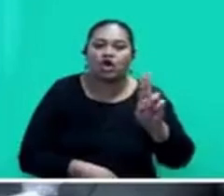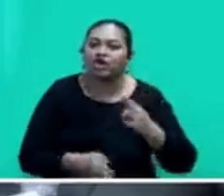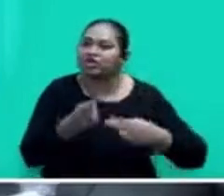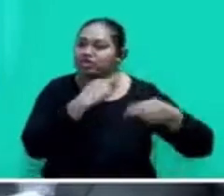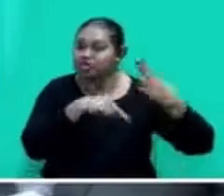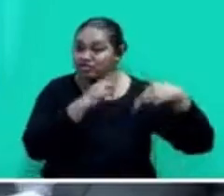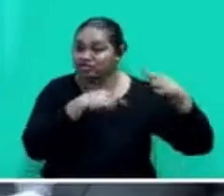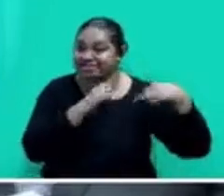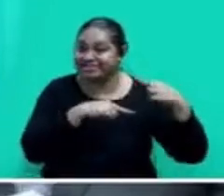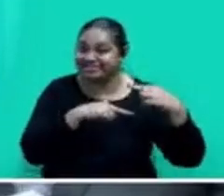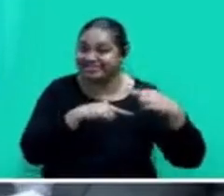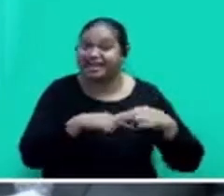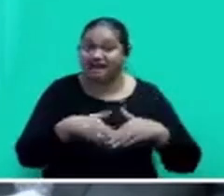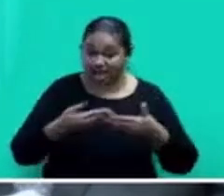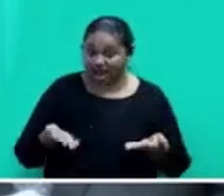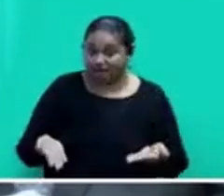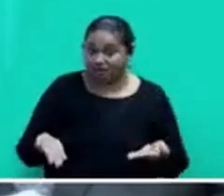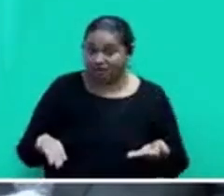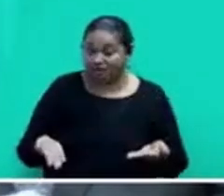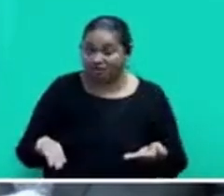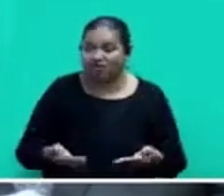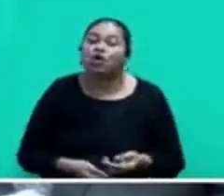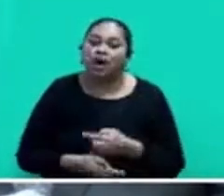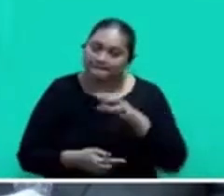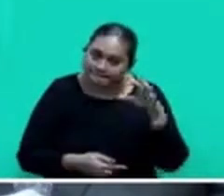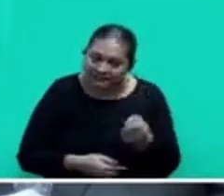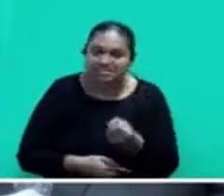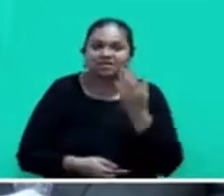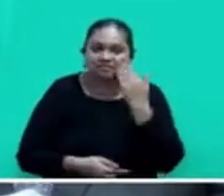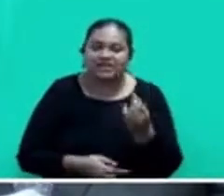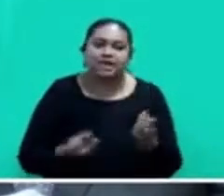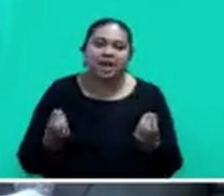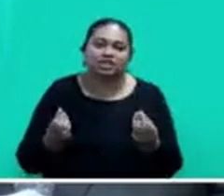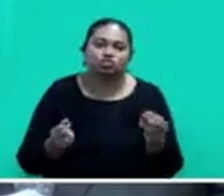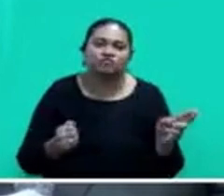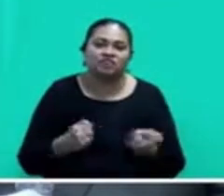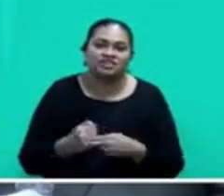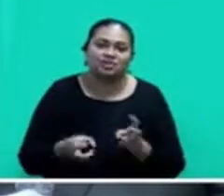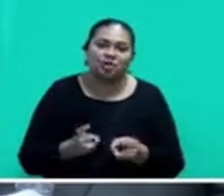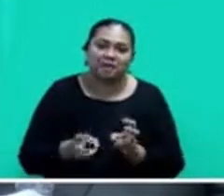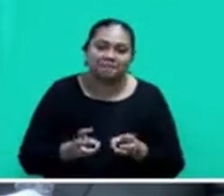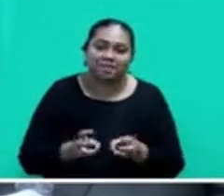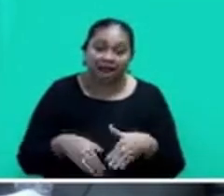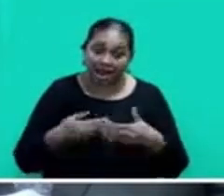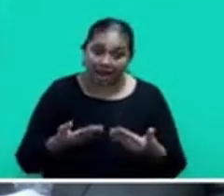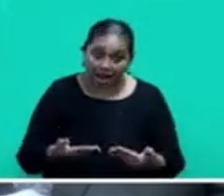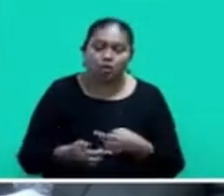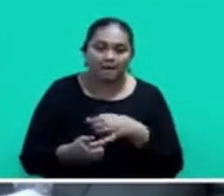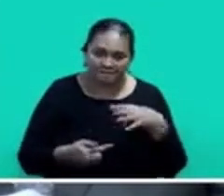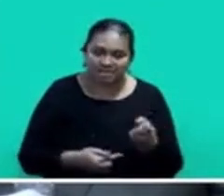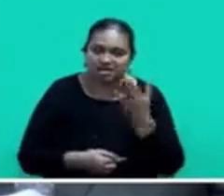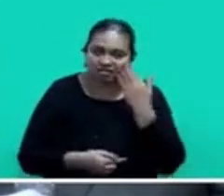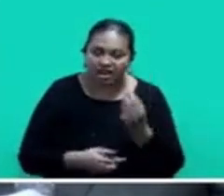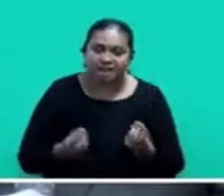because it is now that we must find the money to fix these problems. It is now that we must find